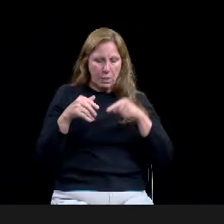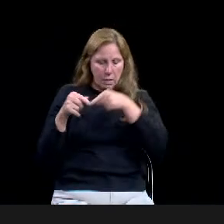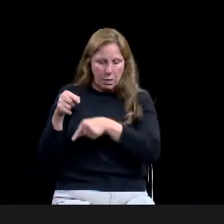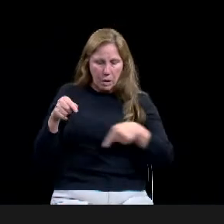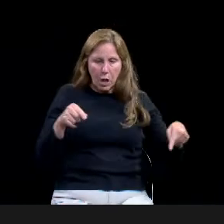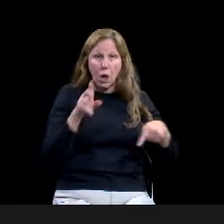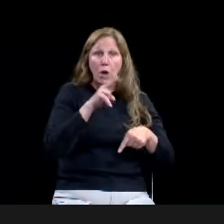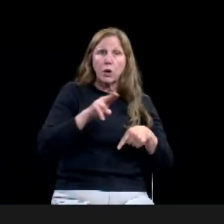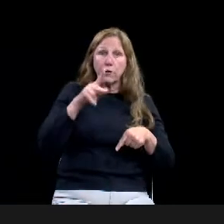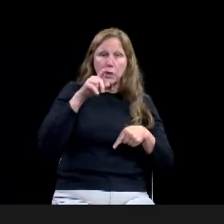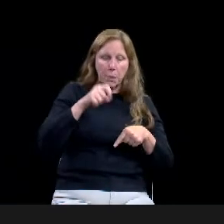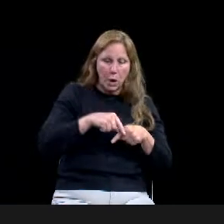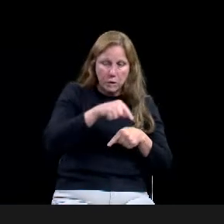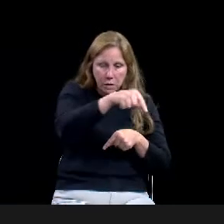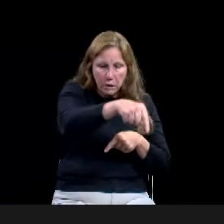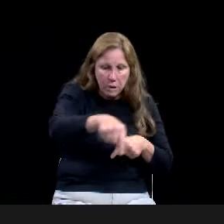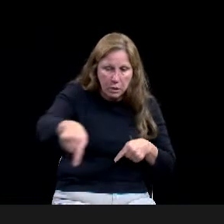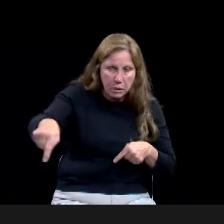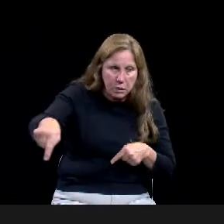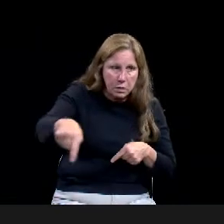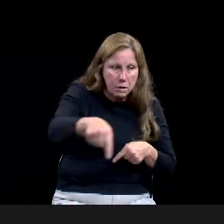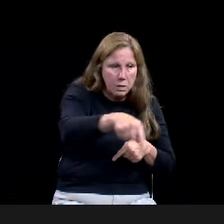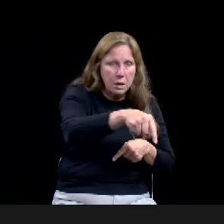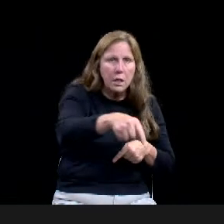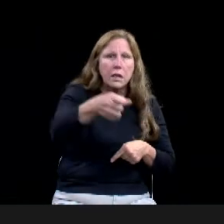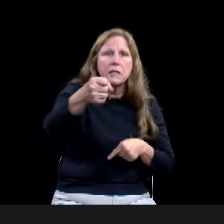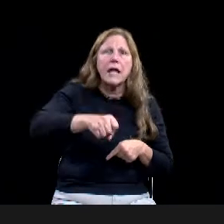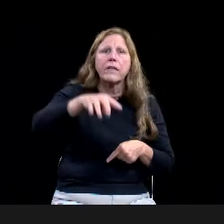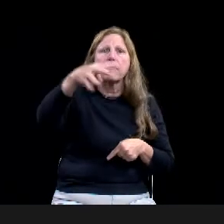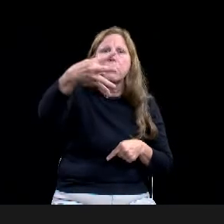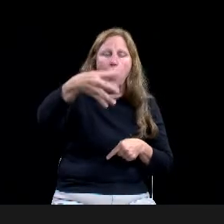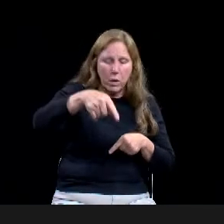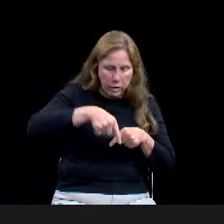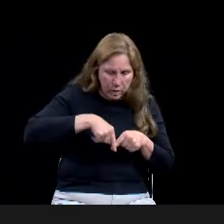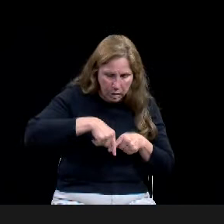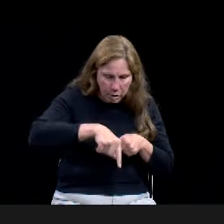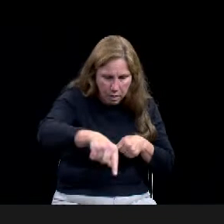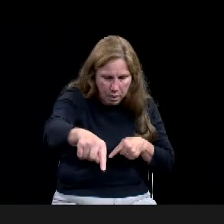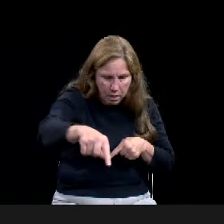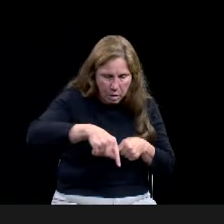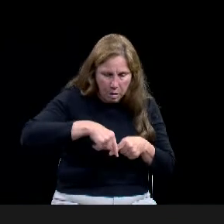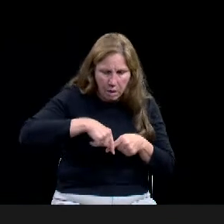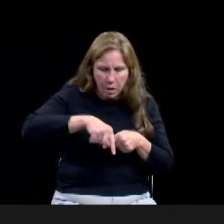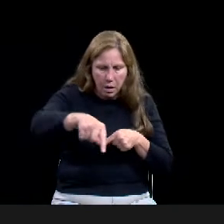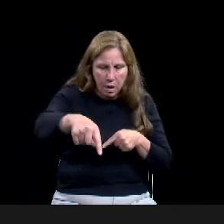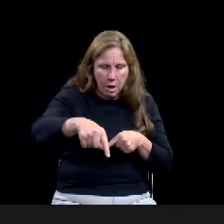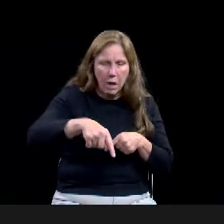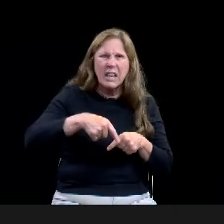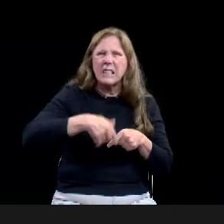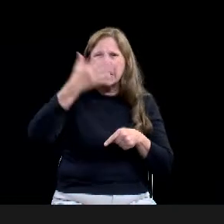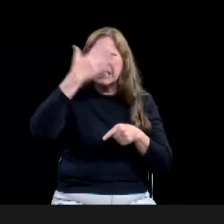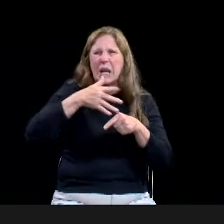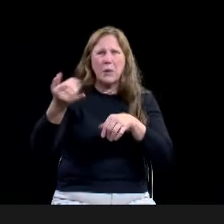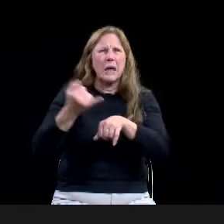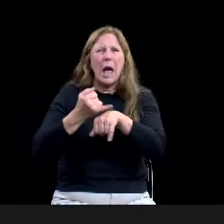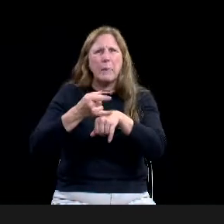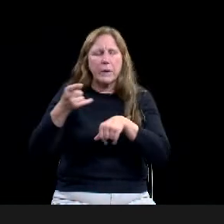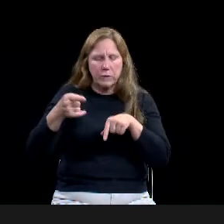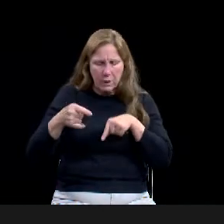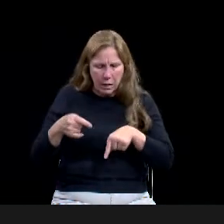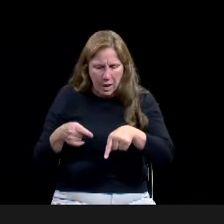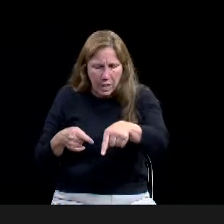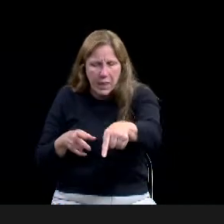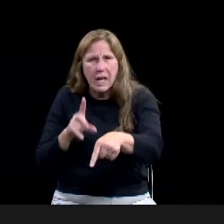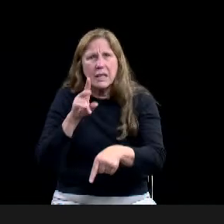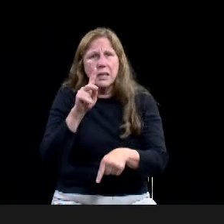uh, this section of Dutton, it's about three and a half acres, uh, was actually a, a tech stock controlled roadway, um,